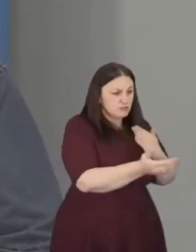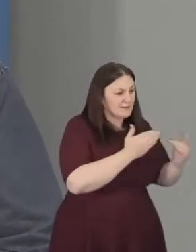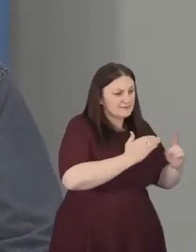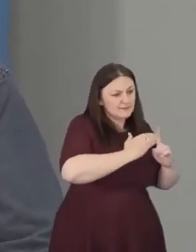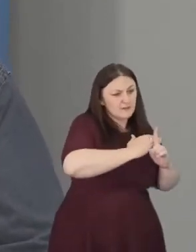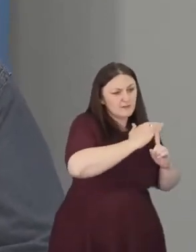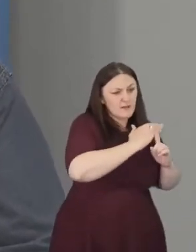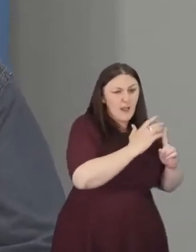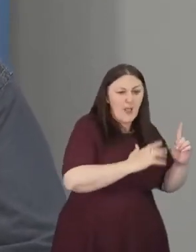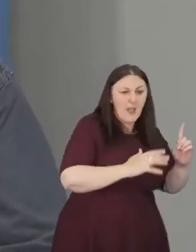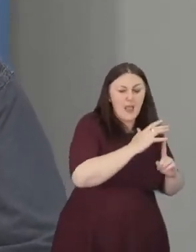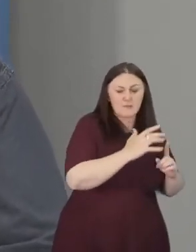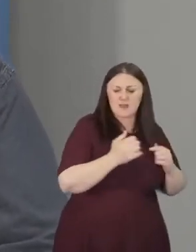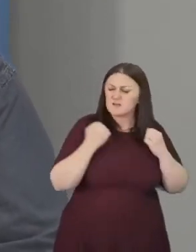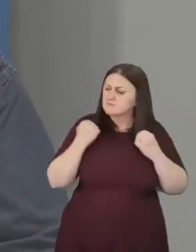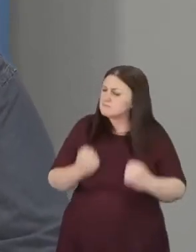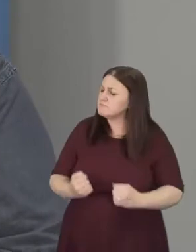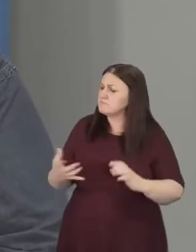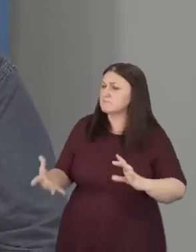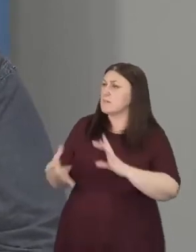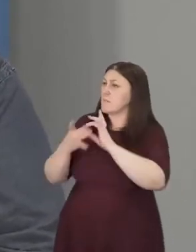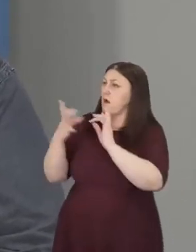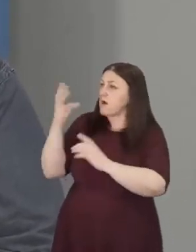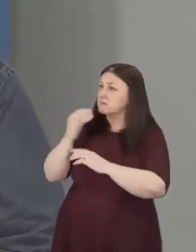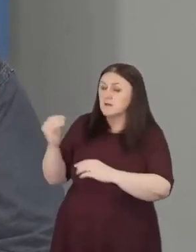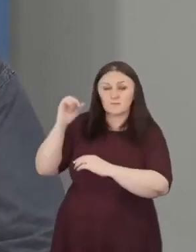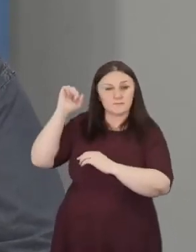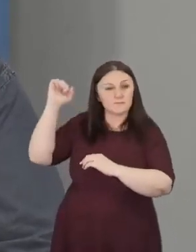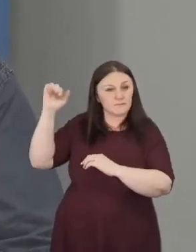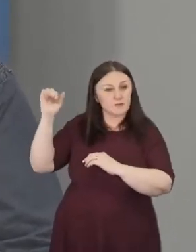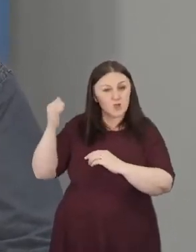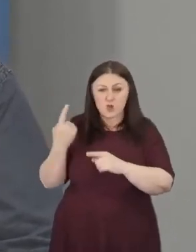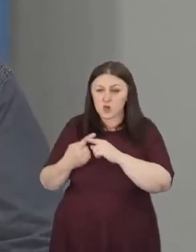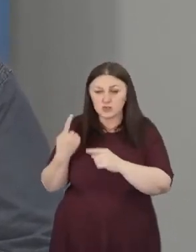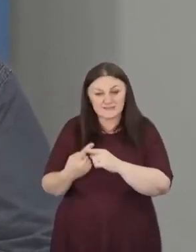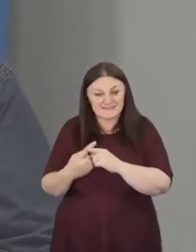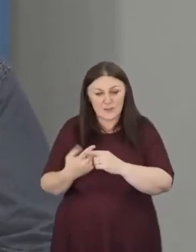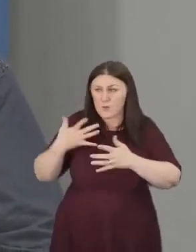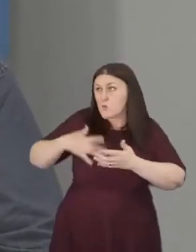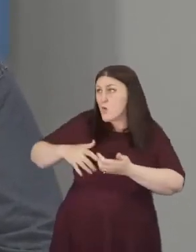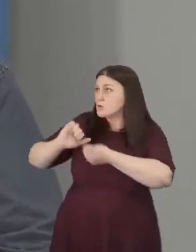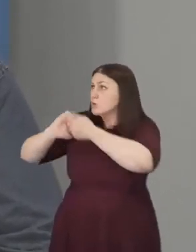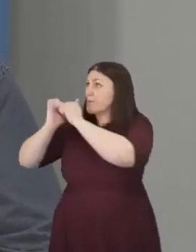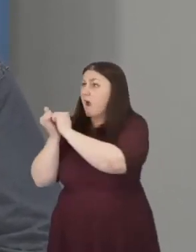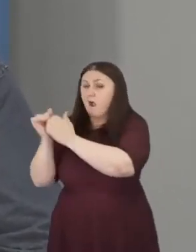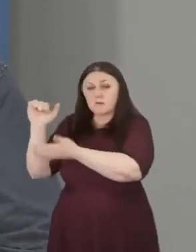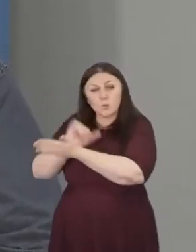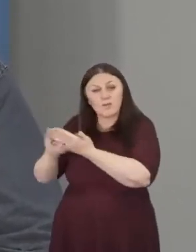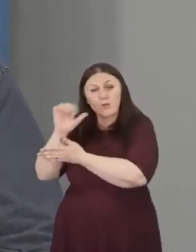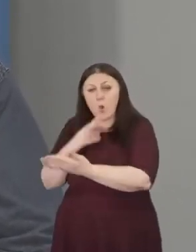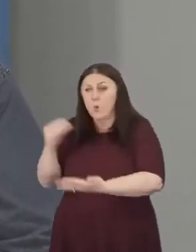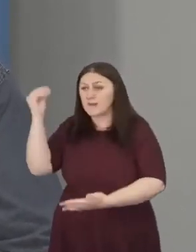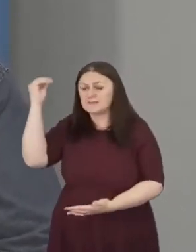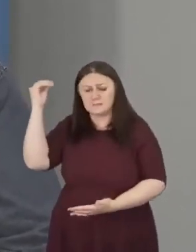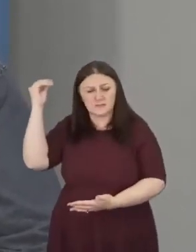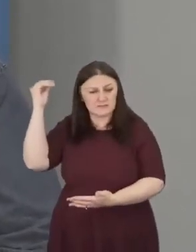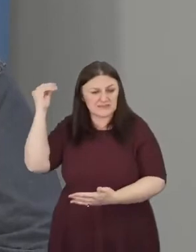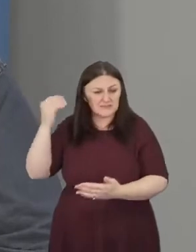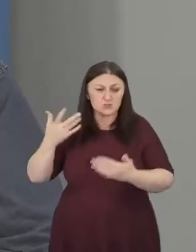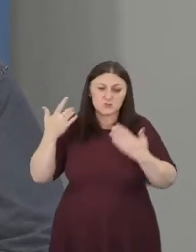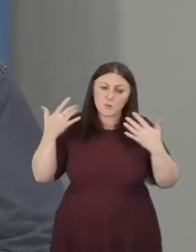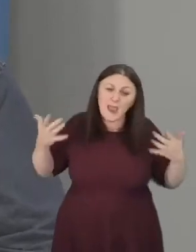urgency. We seek to partner with the Holy Spirit to enable God's kingdom of